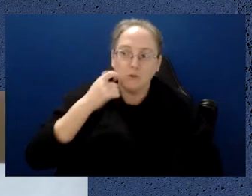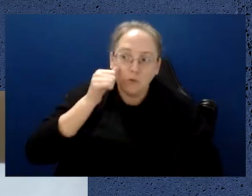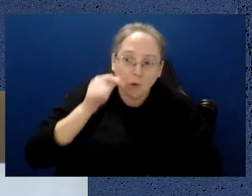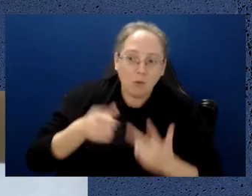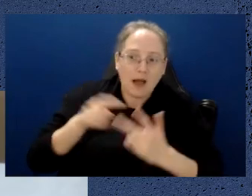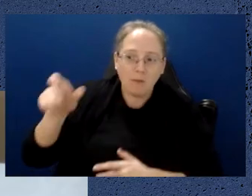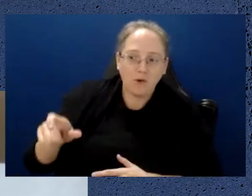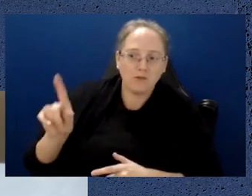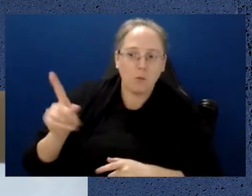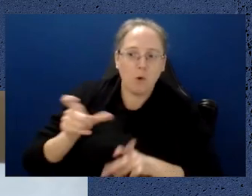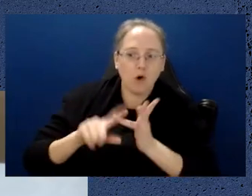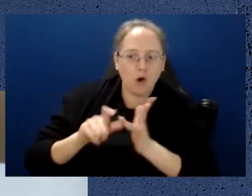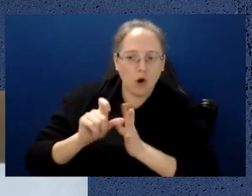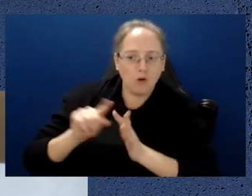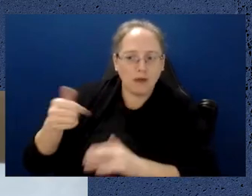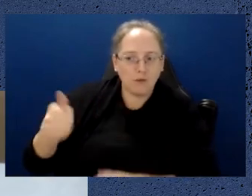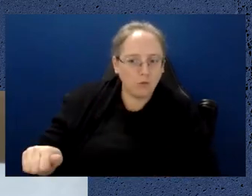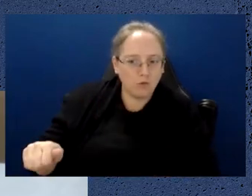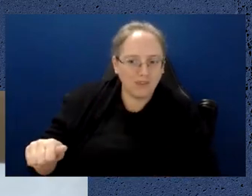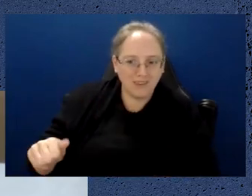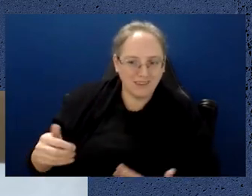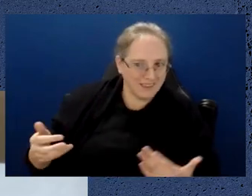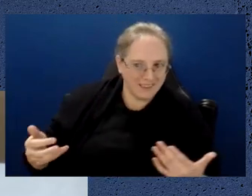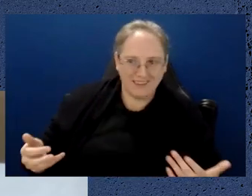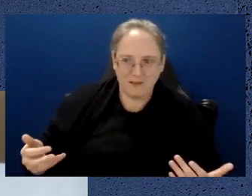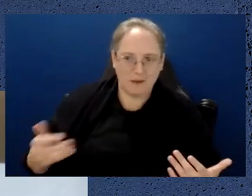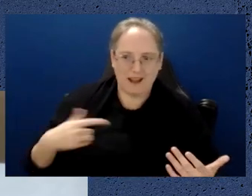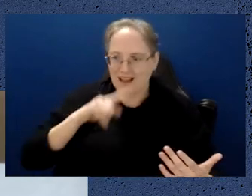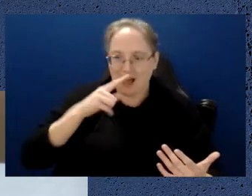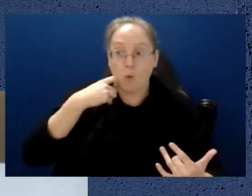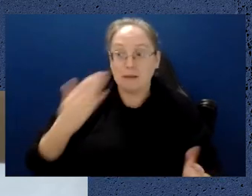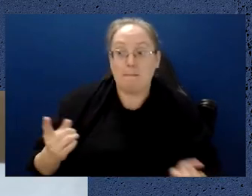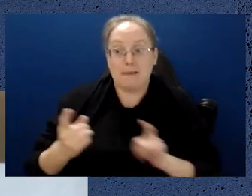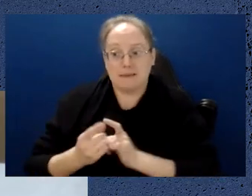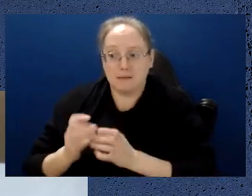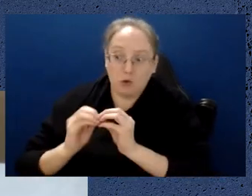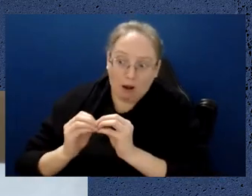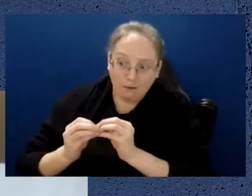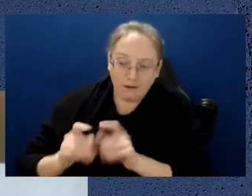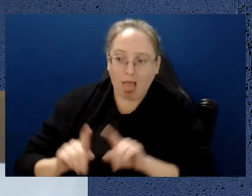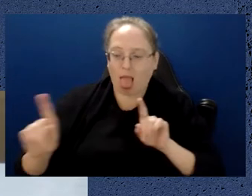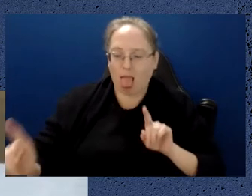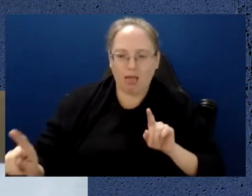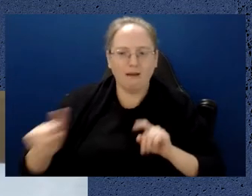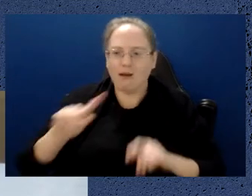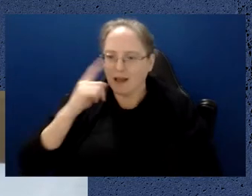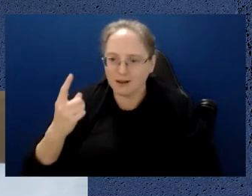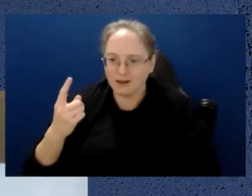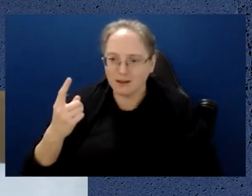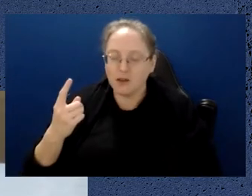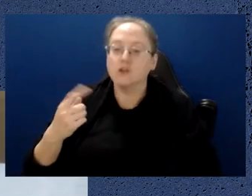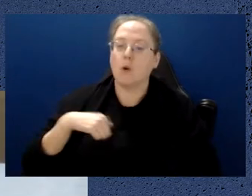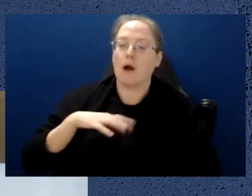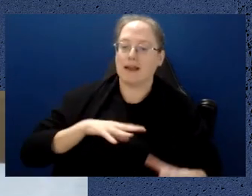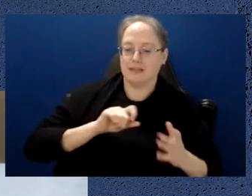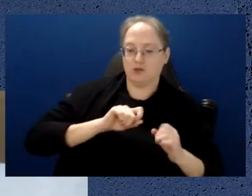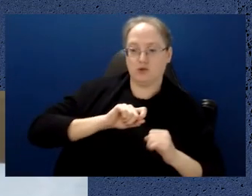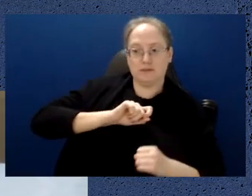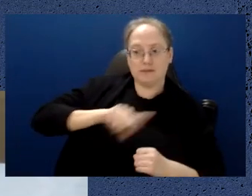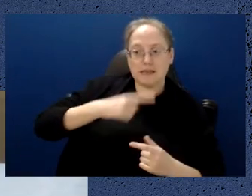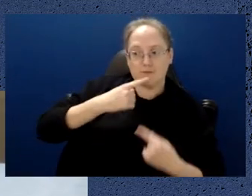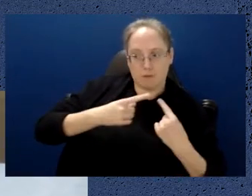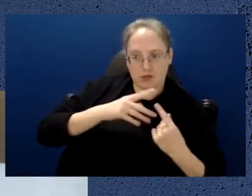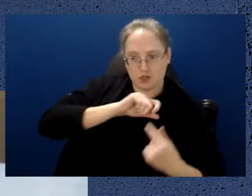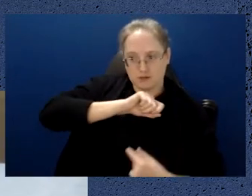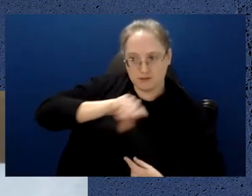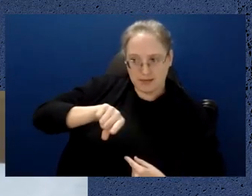finite size logbook and you can't keep doing that forever. So what quantum key distribution does is it solves the problem of how you would